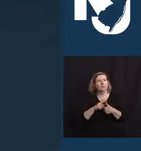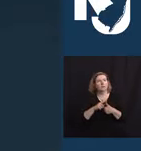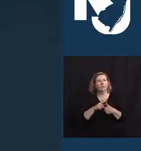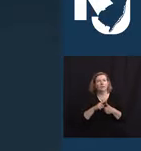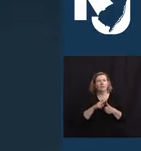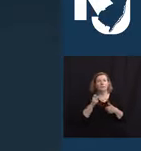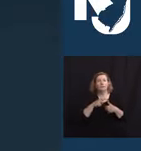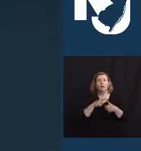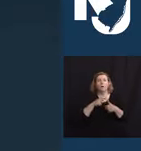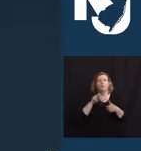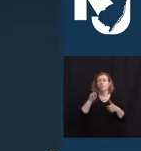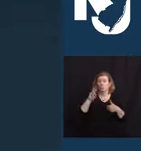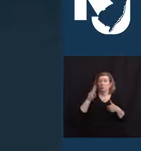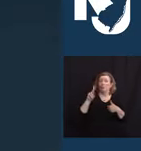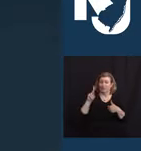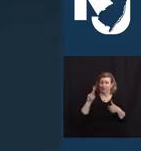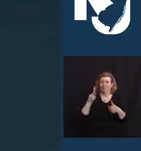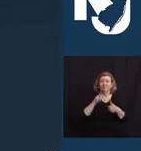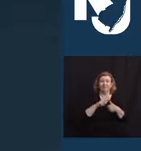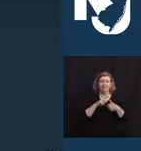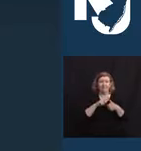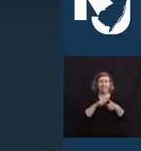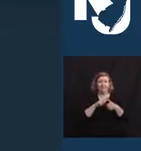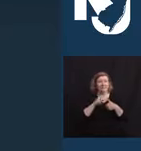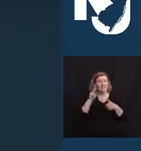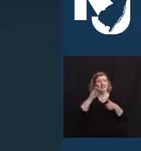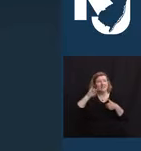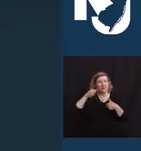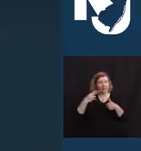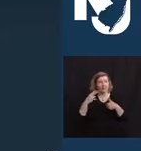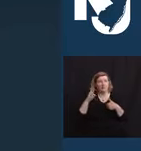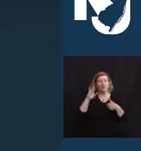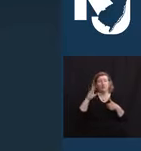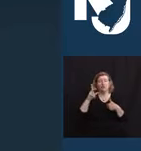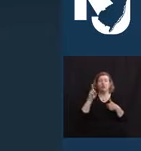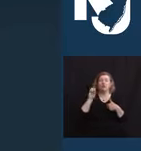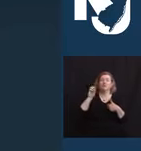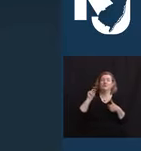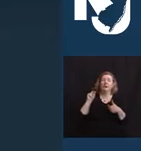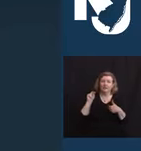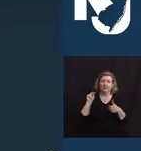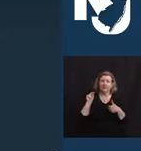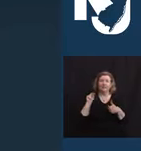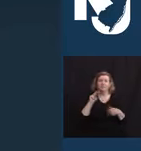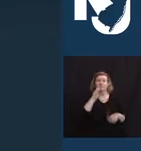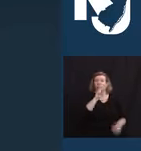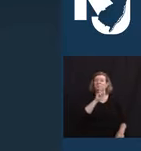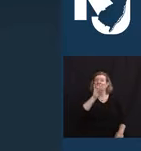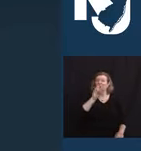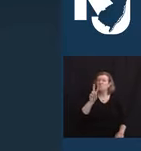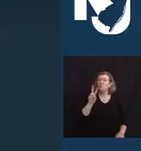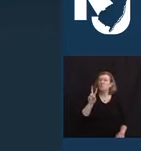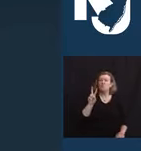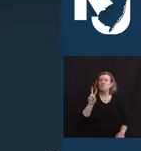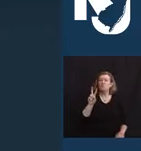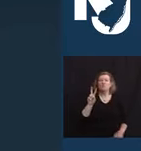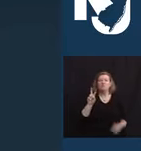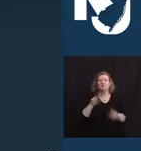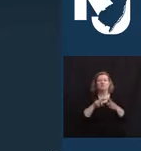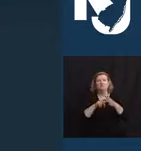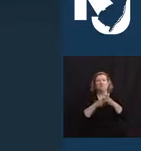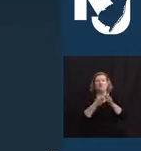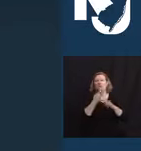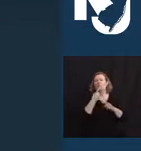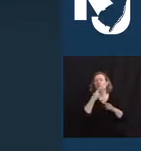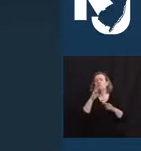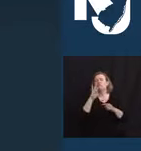Kenneth Richardson. Kenneth was 72 years old. He was a Brick City native, born and